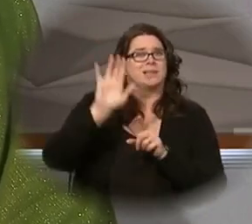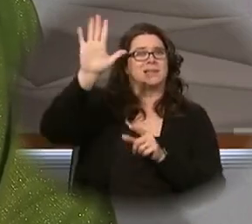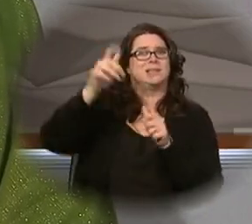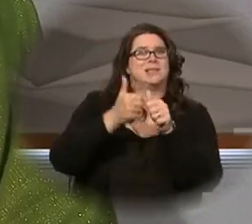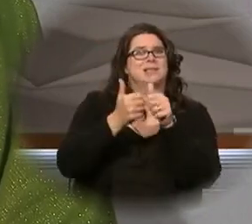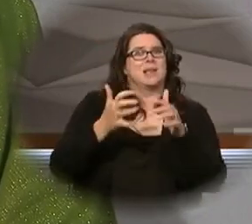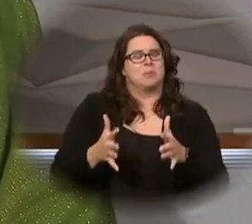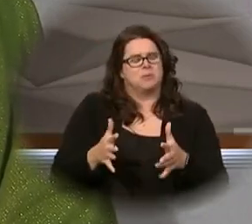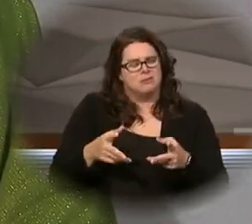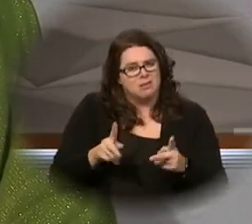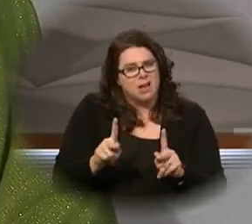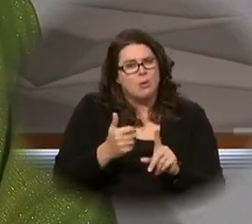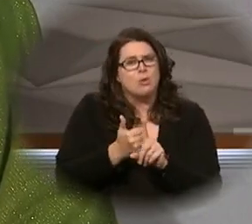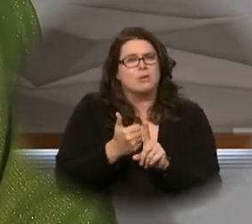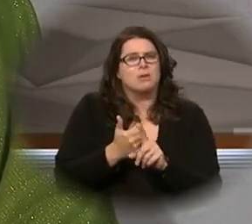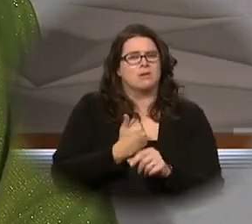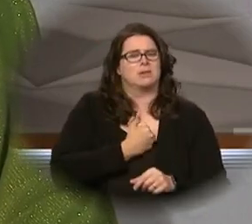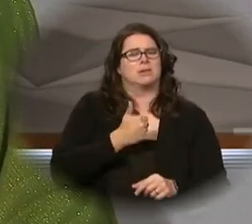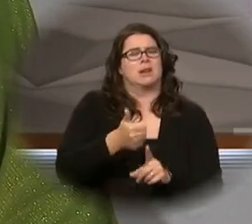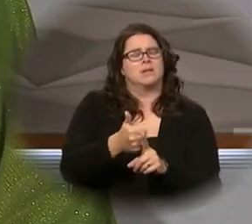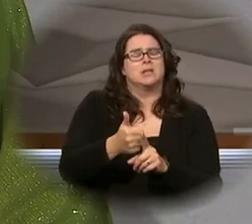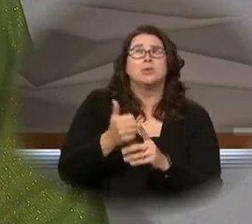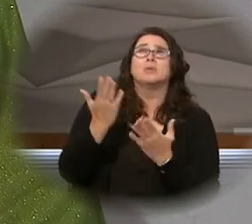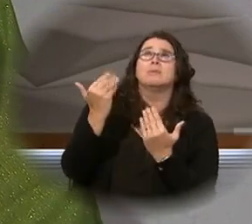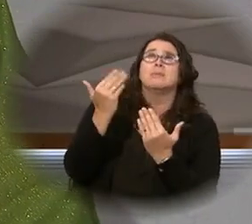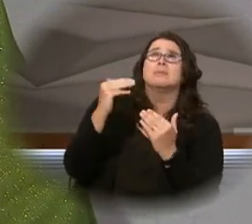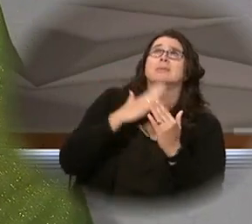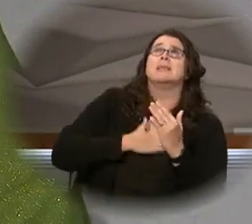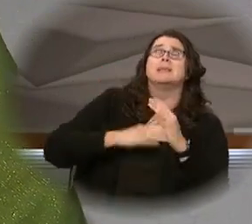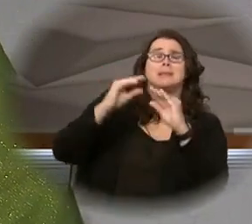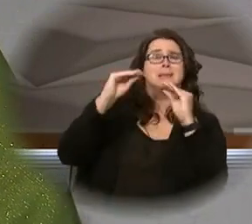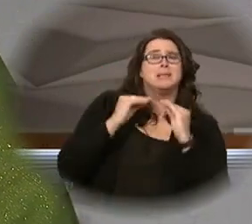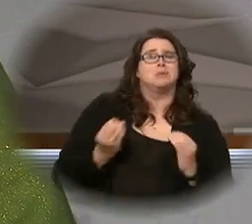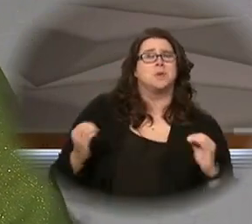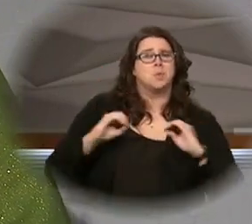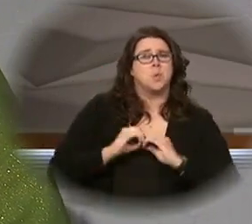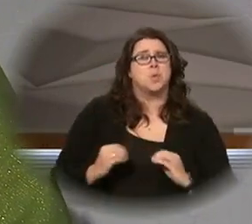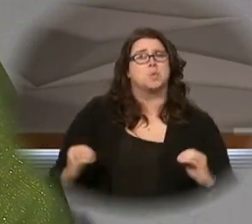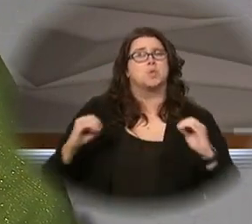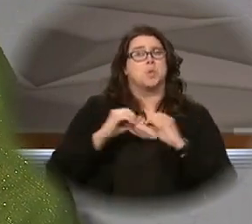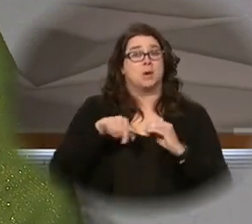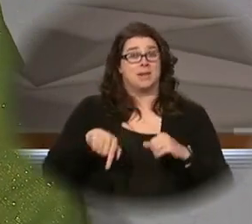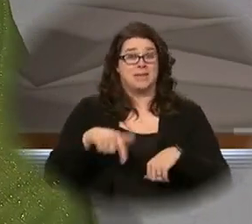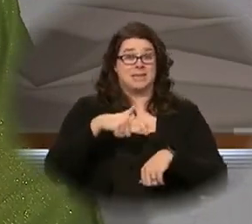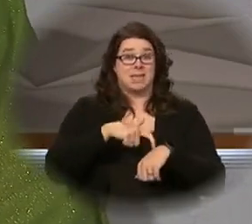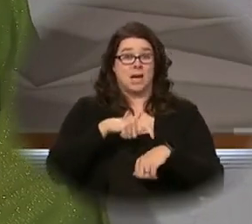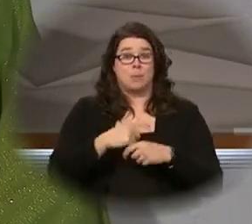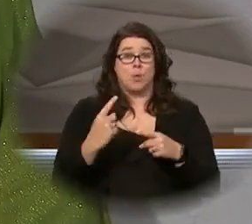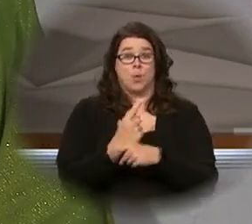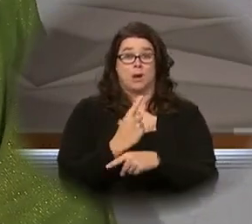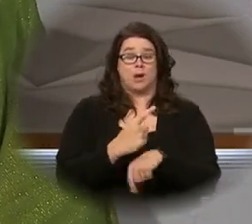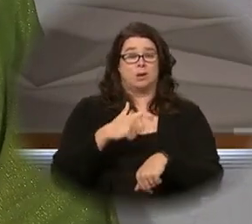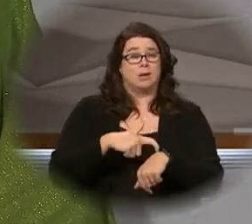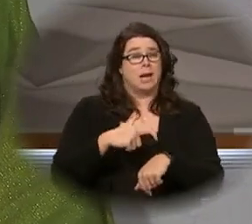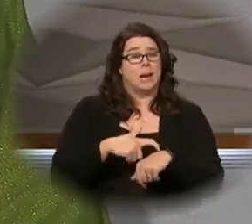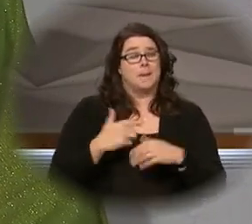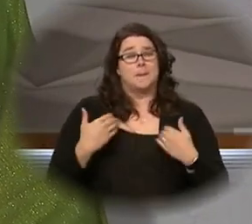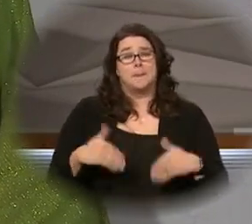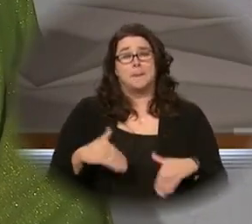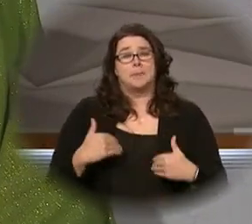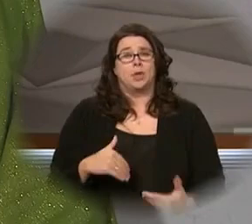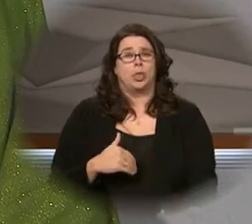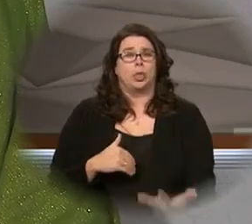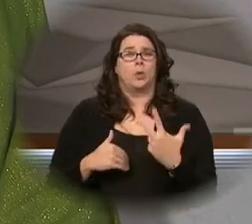just allow ourselves to continue to be taught. And in these days of ordinary time, that there are three